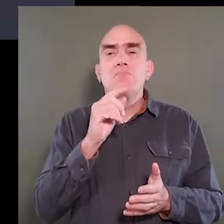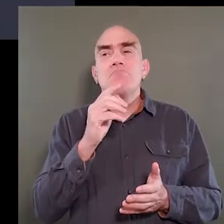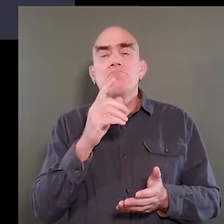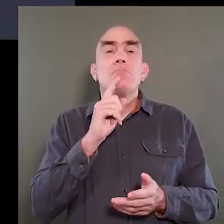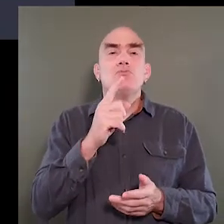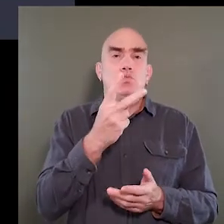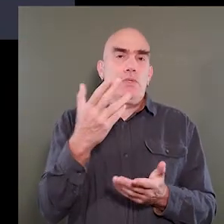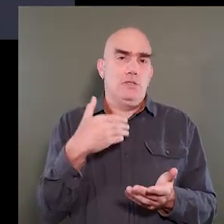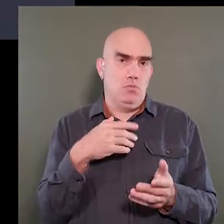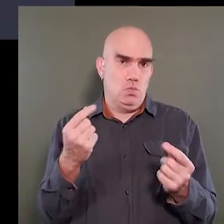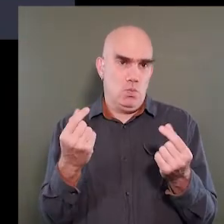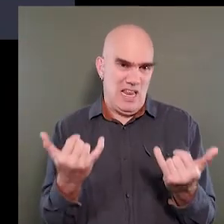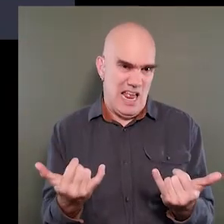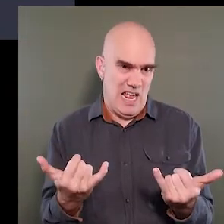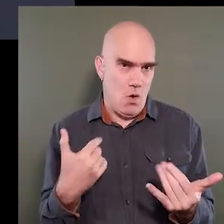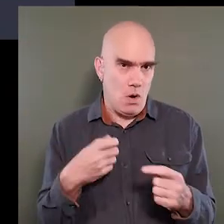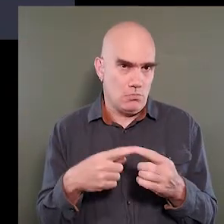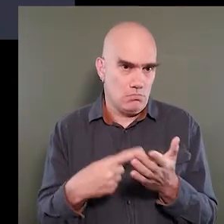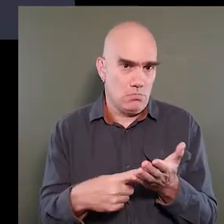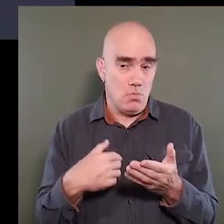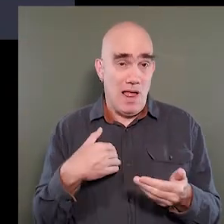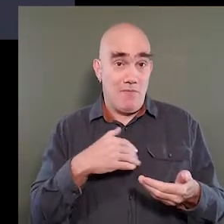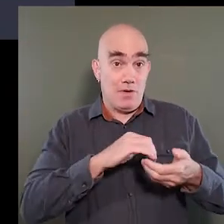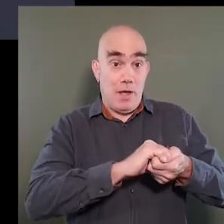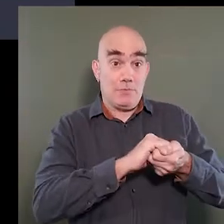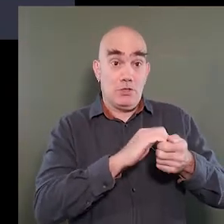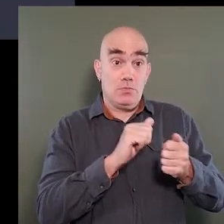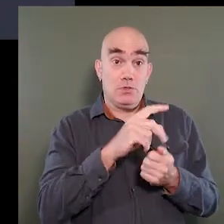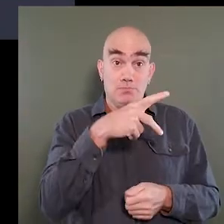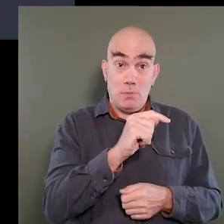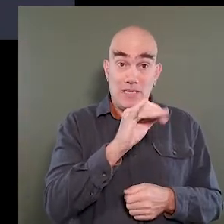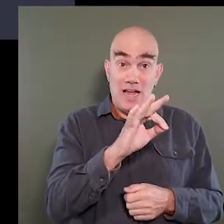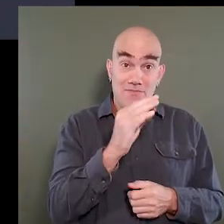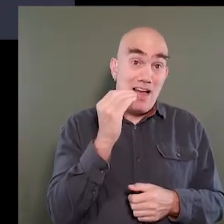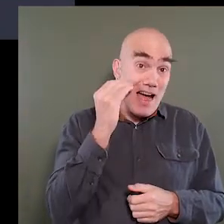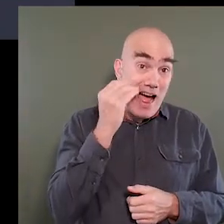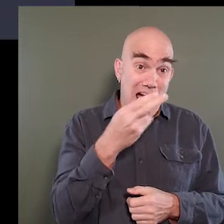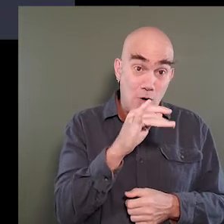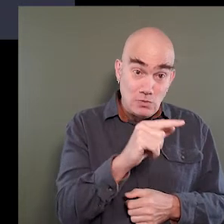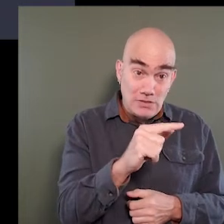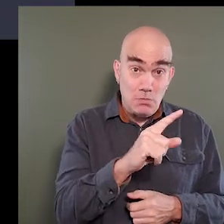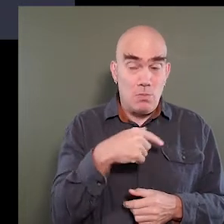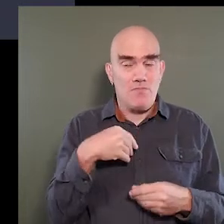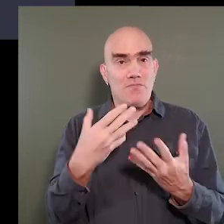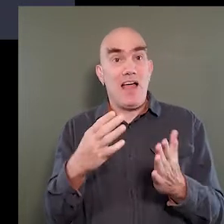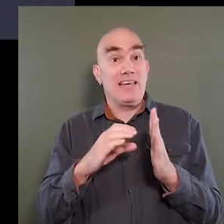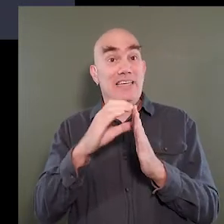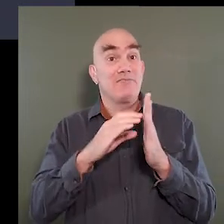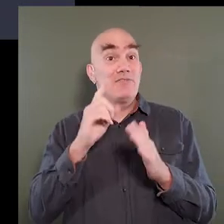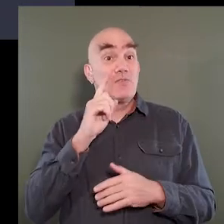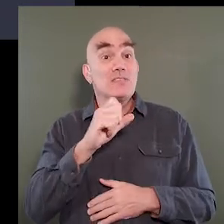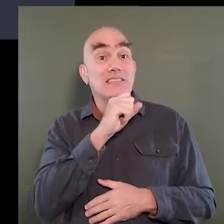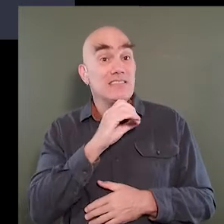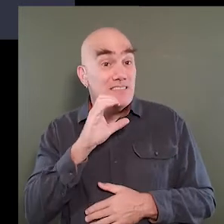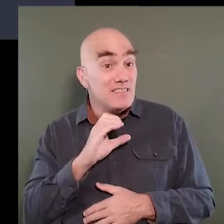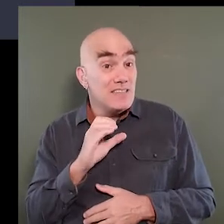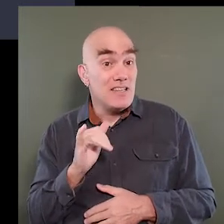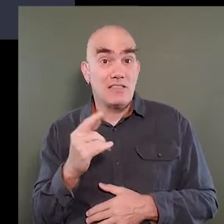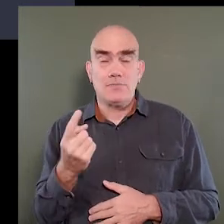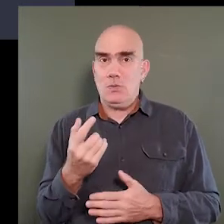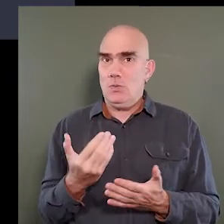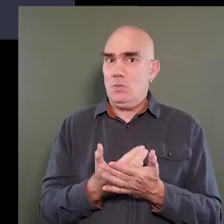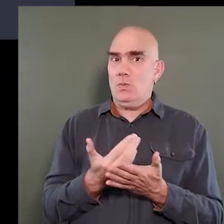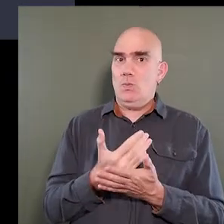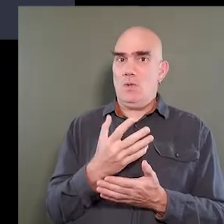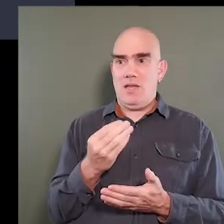things that we're doing currently. We have a collaboration with the Department of Housing where we provide lifts for seniors. That is something